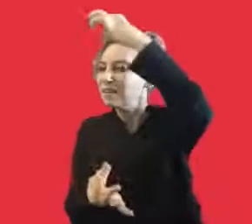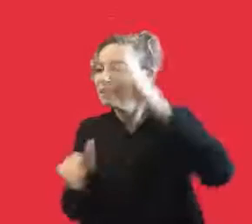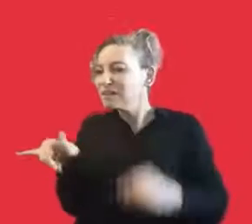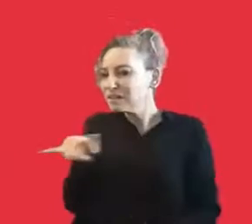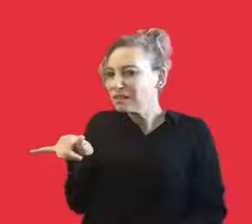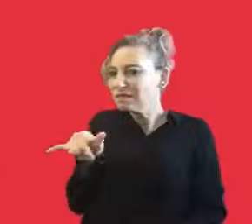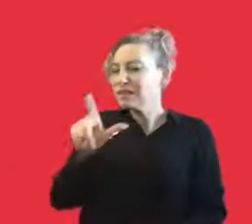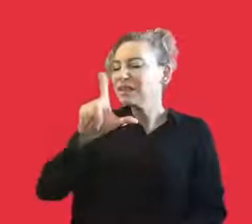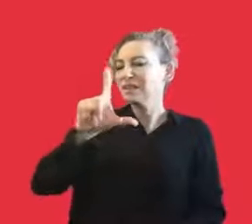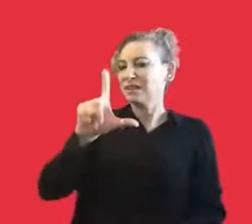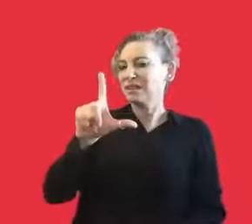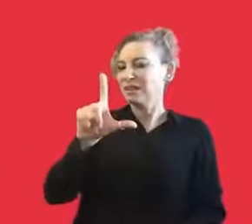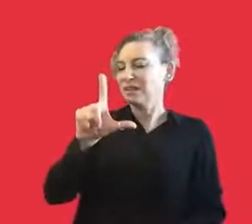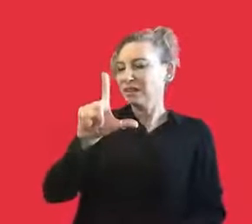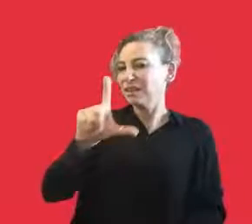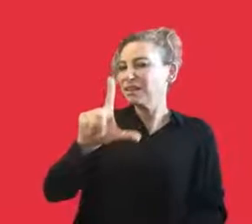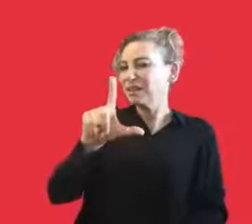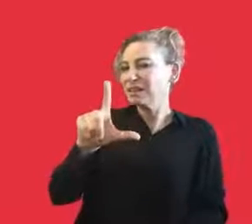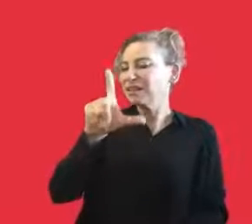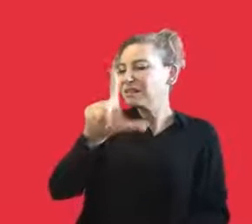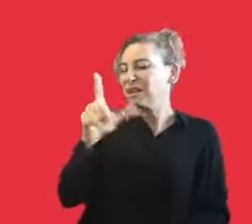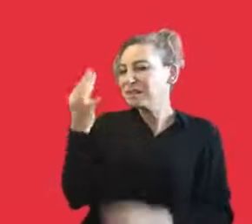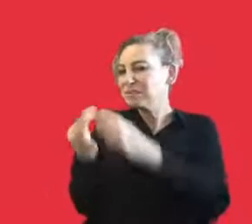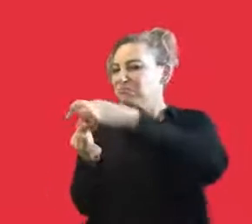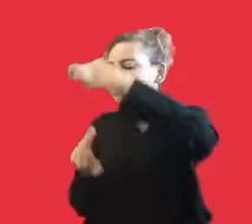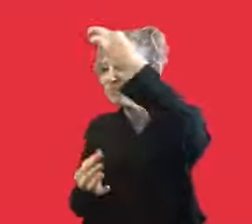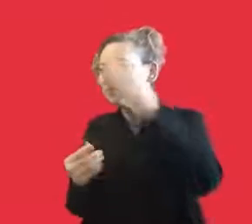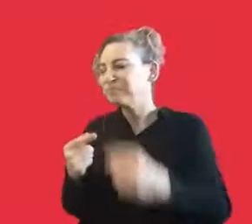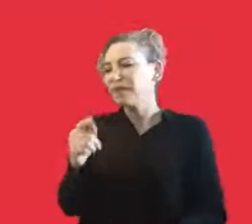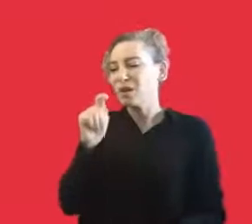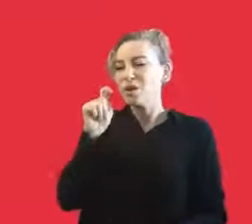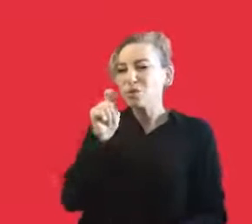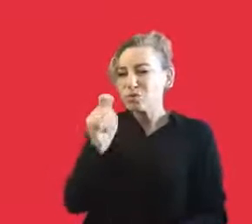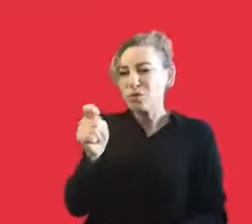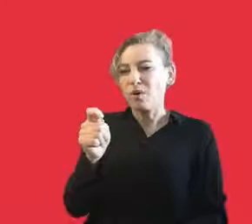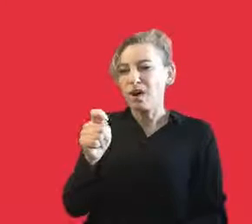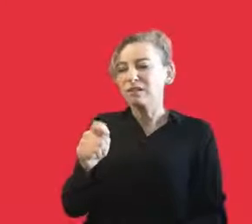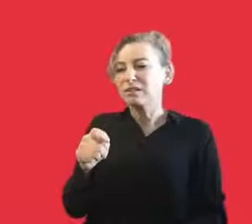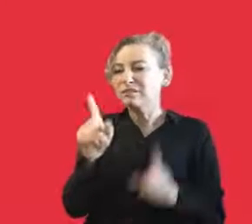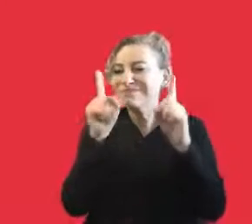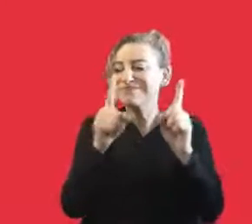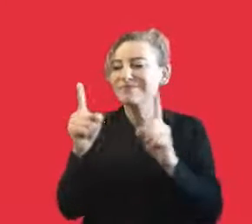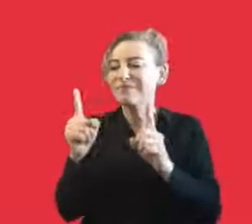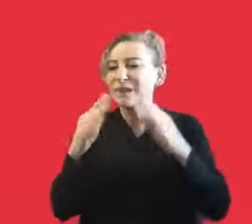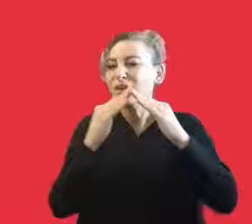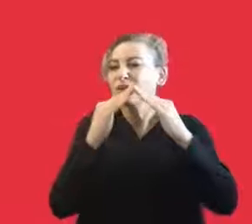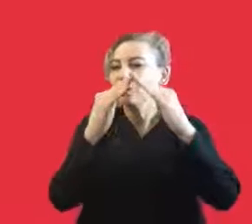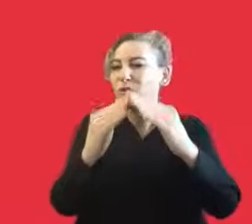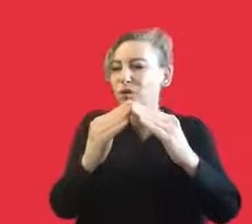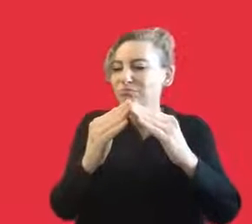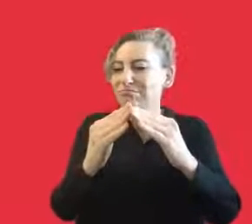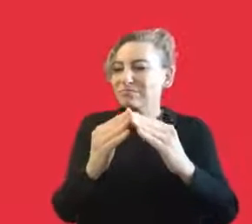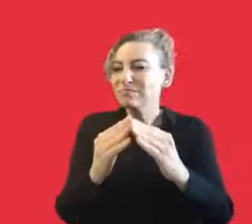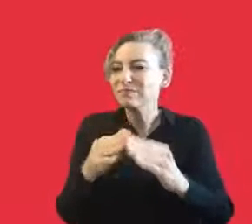are not able to see who are in need. Even it's very close by. Let's say that there's a neighbor,